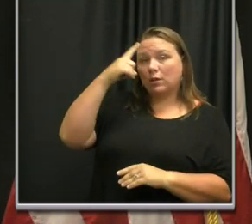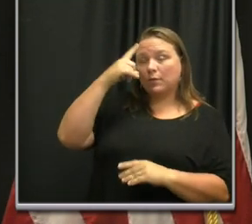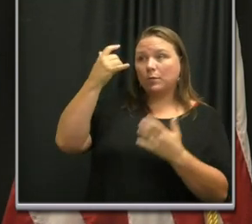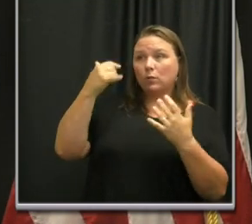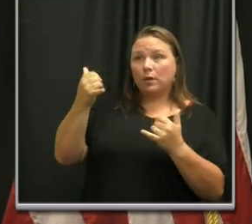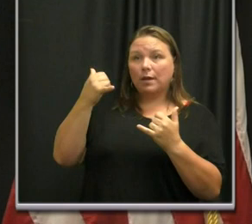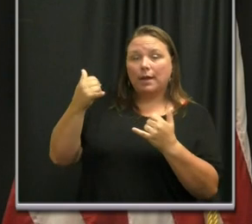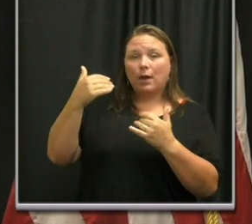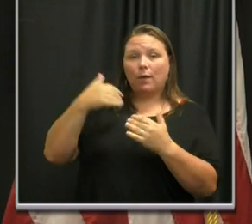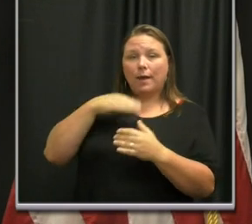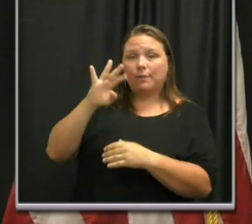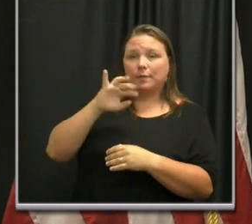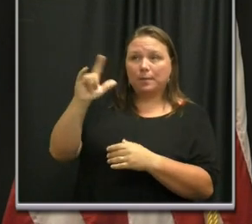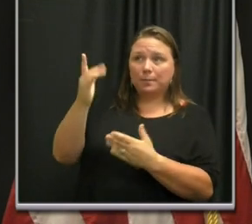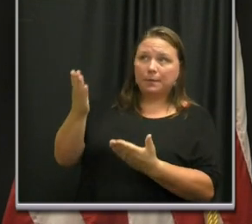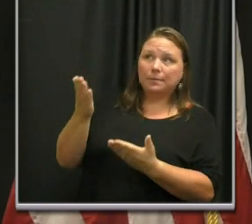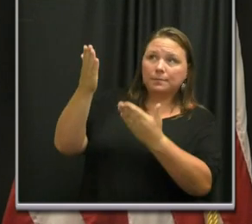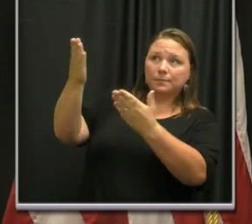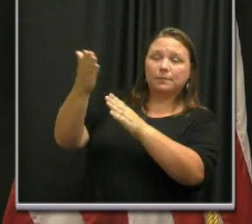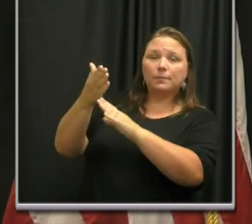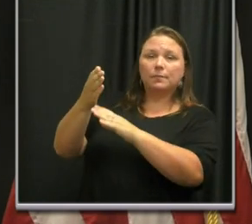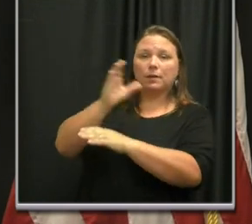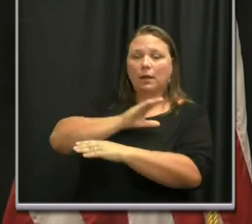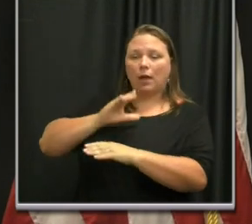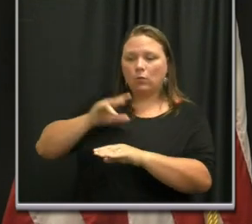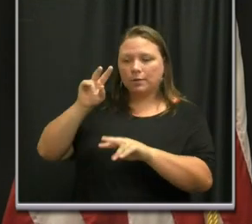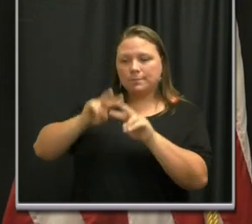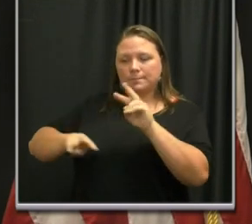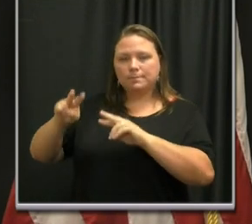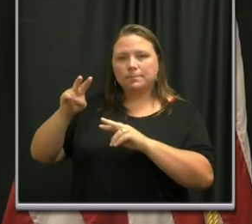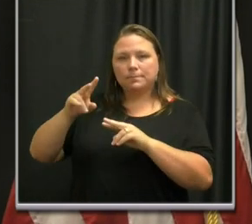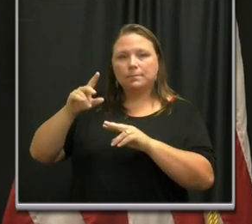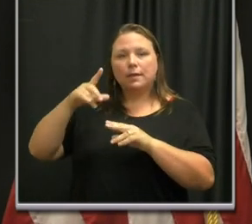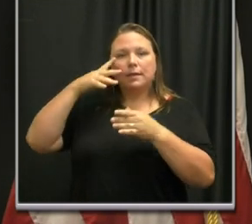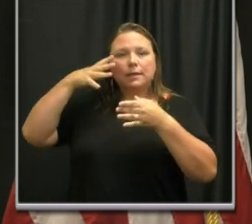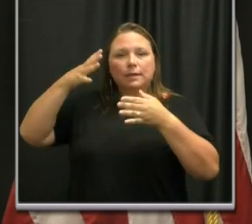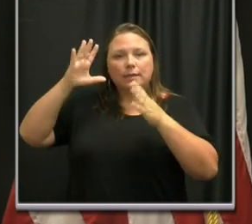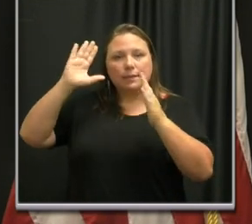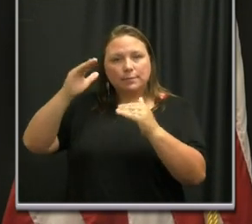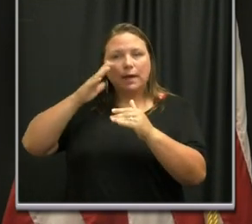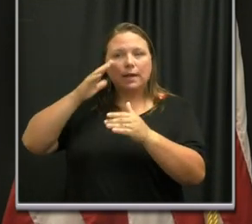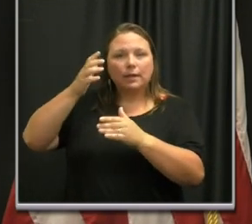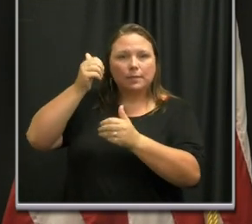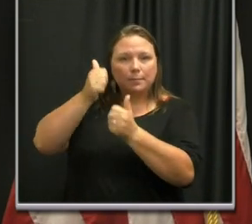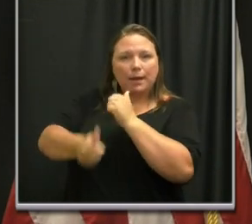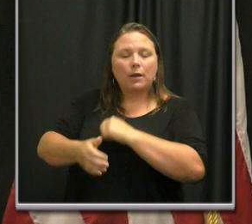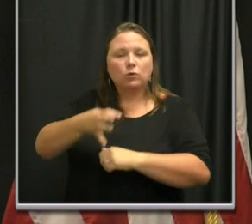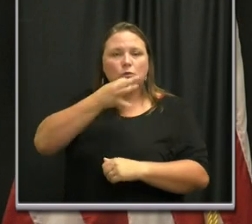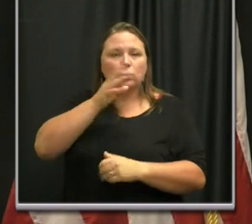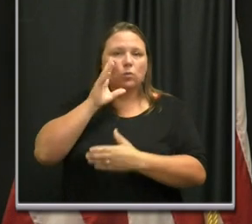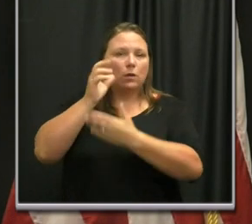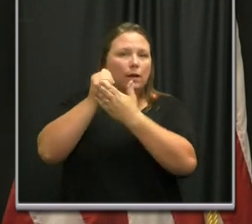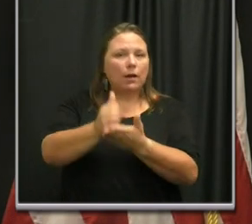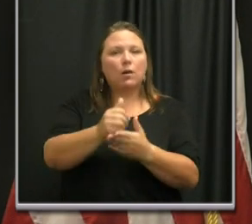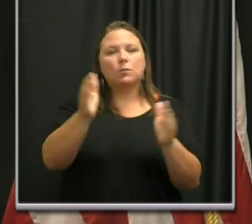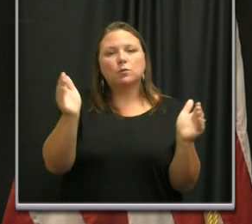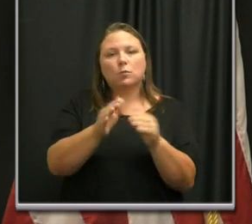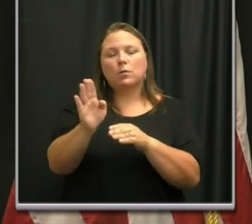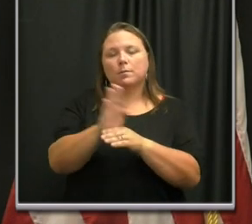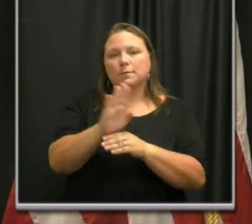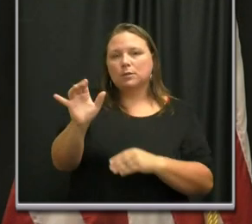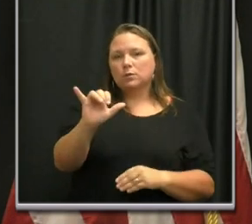that's, I think, before Congress and people expect it to be passed shortly, which also would have some help in it.